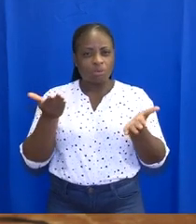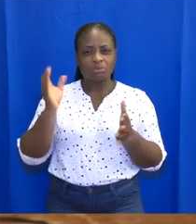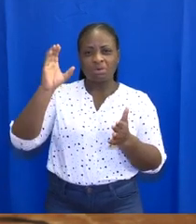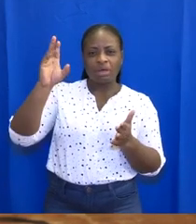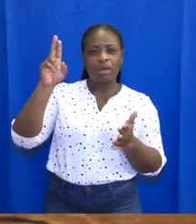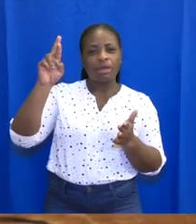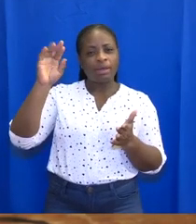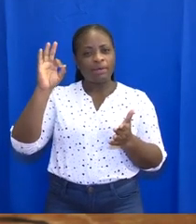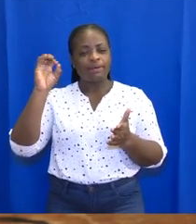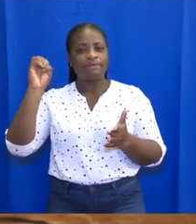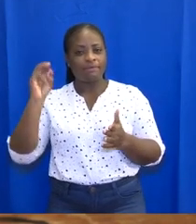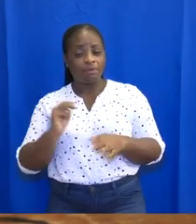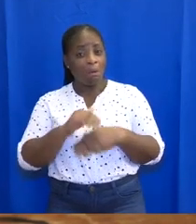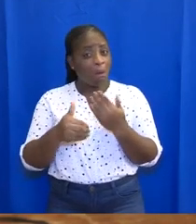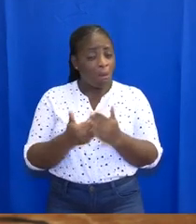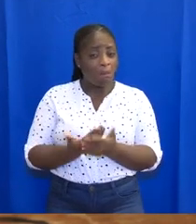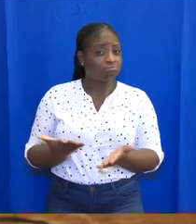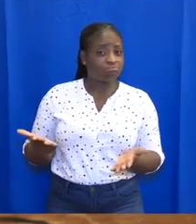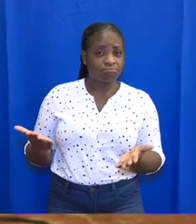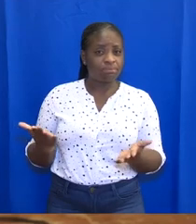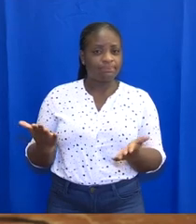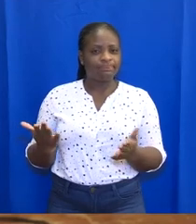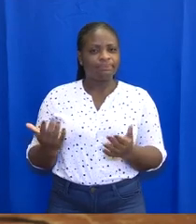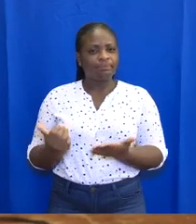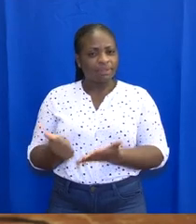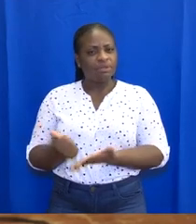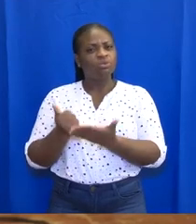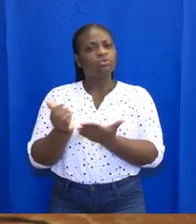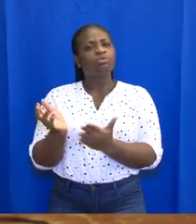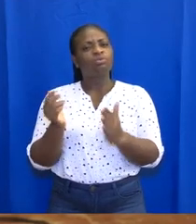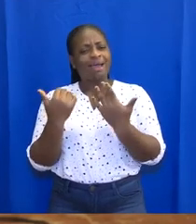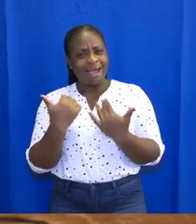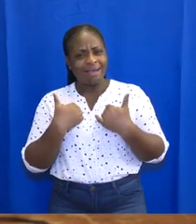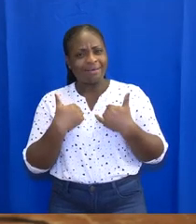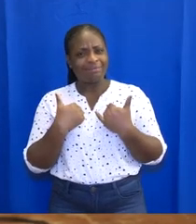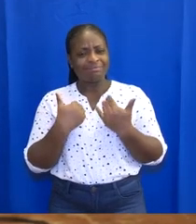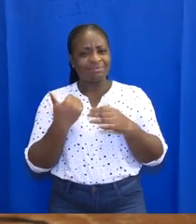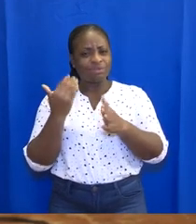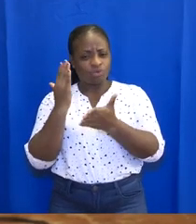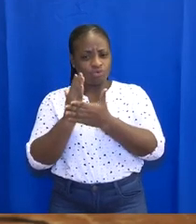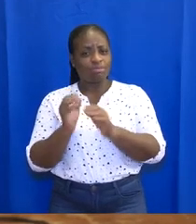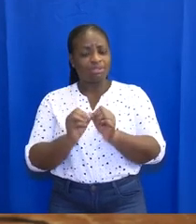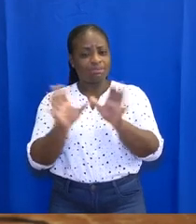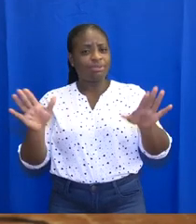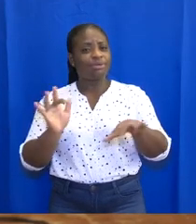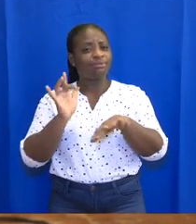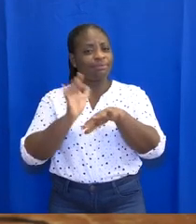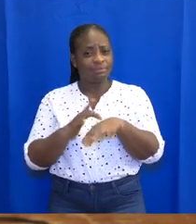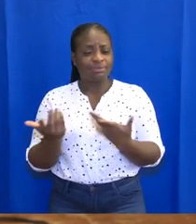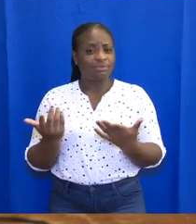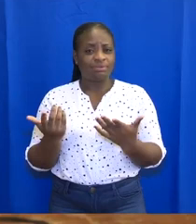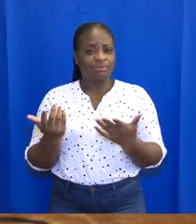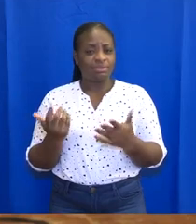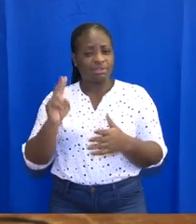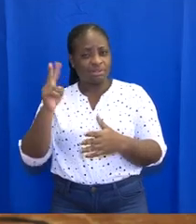curfews, all in a bid to curb the onset of fresh infections and a second